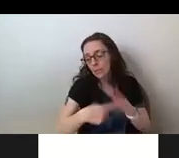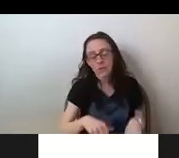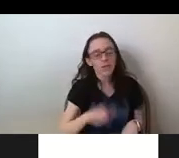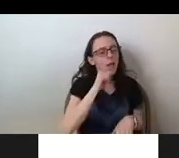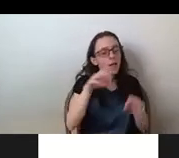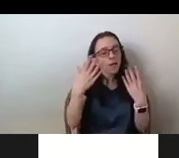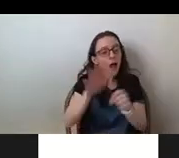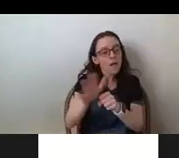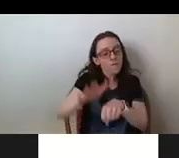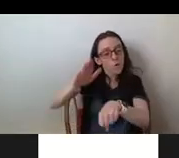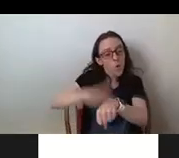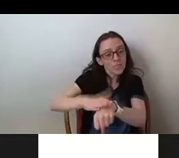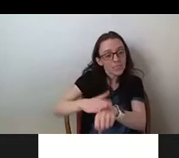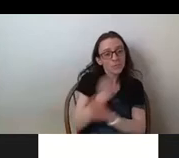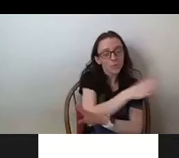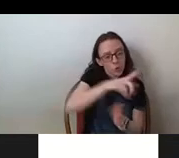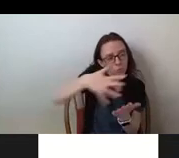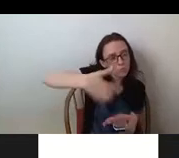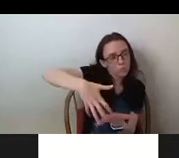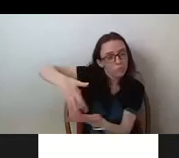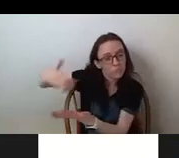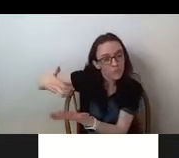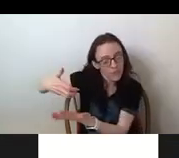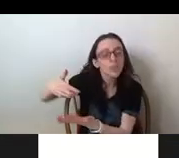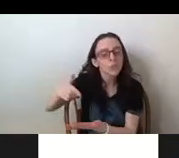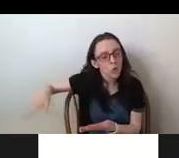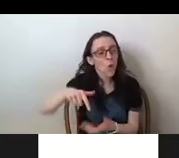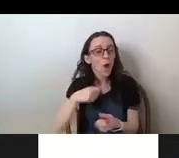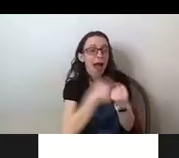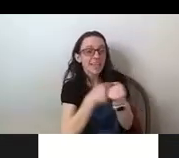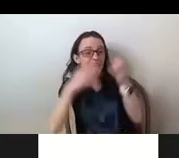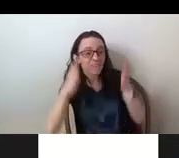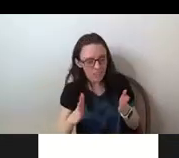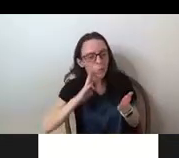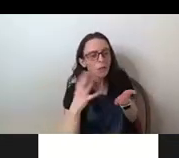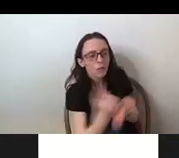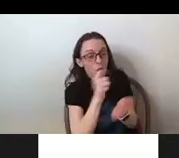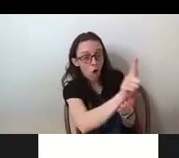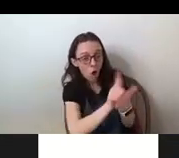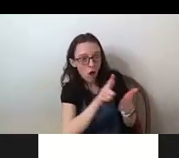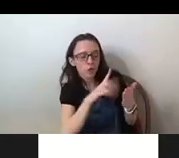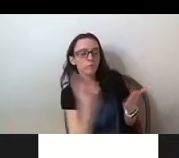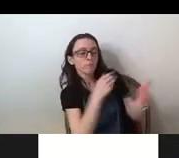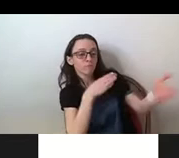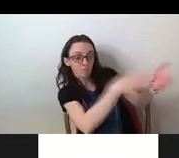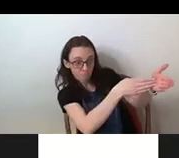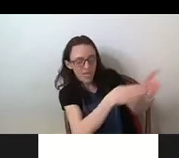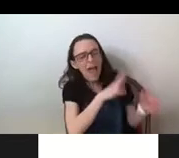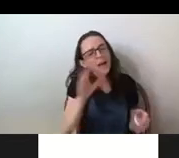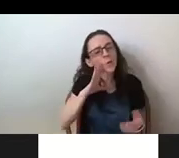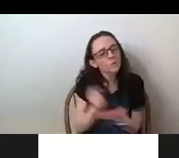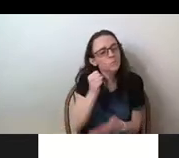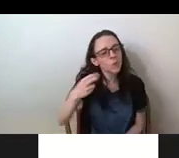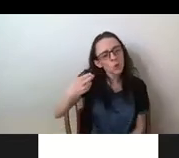undertaking a demolition. The activists also harness the narrative of inhumanity as it makes most common sense, that it's